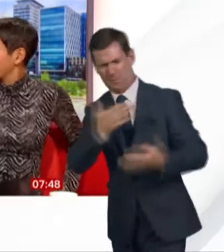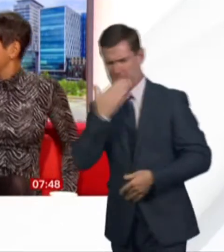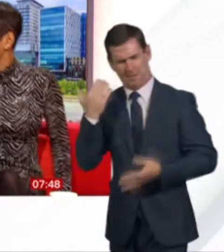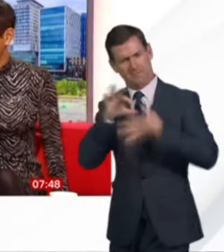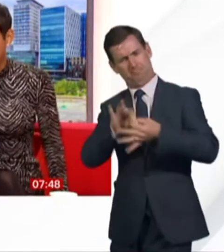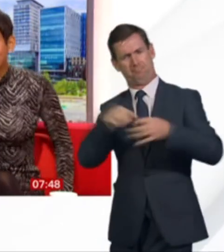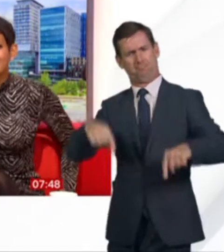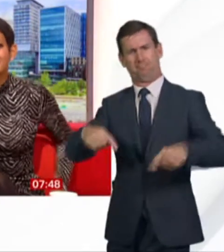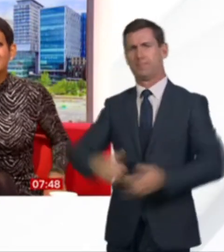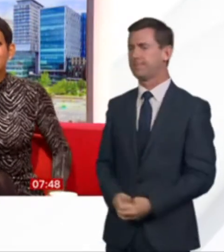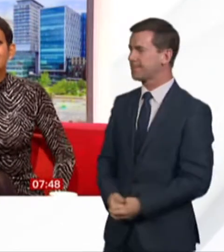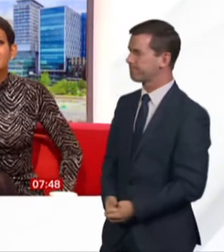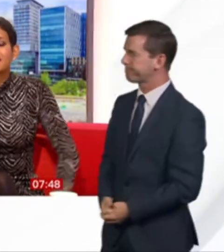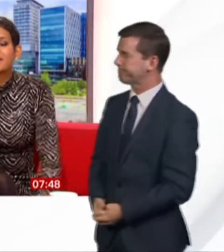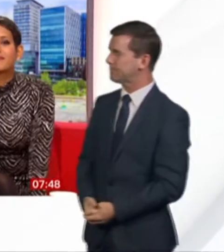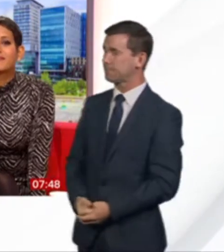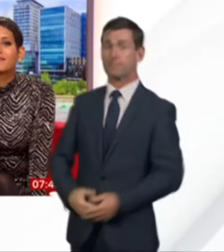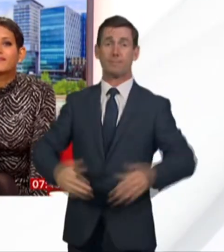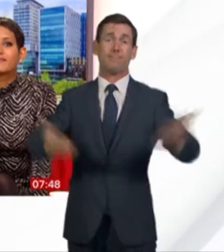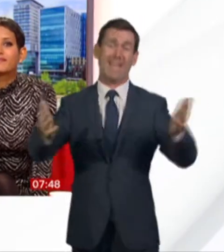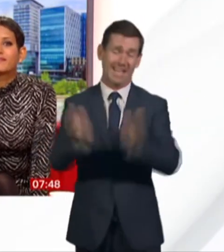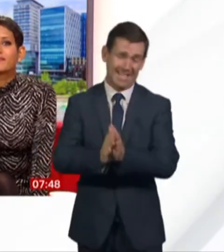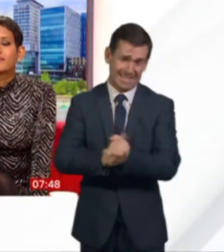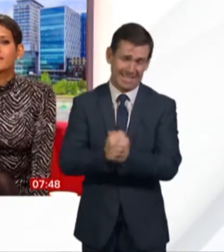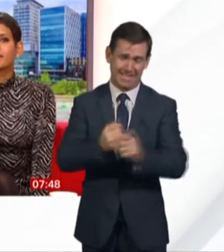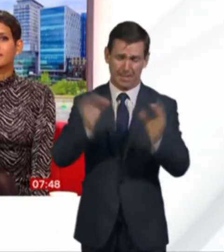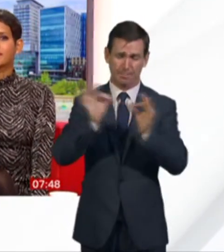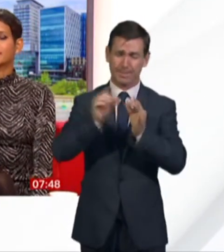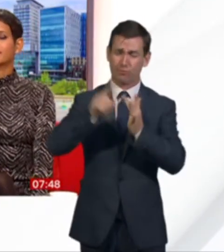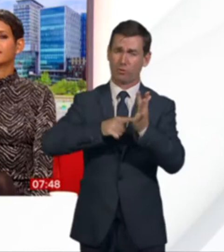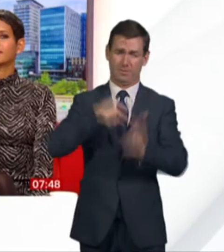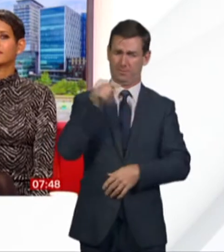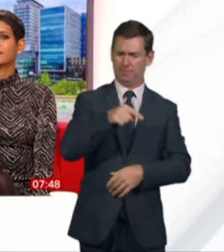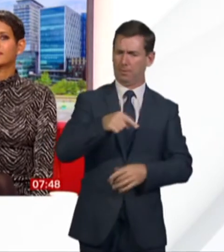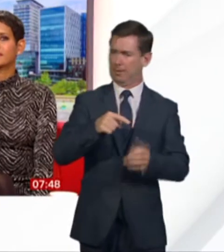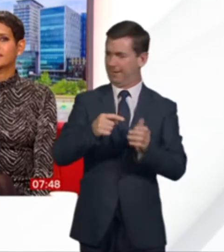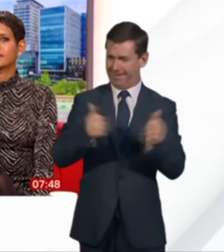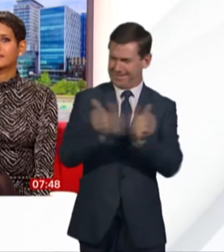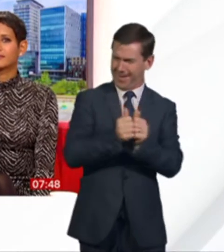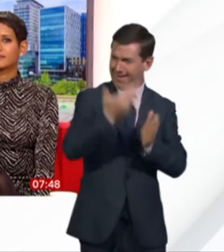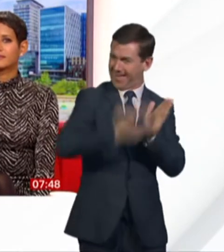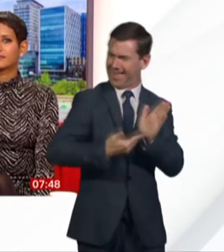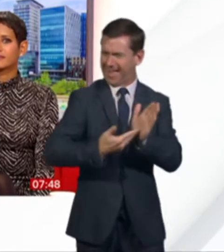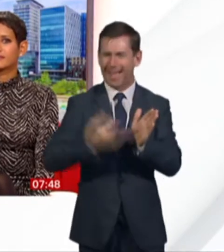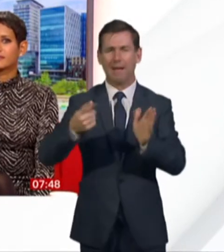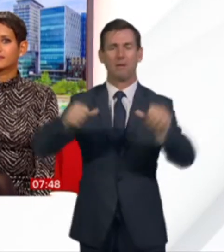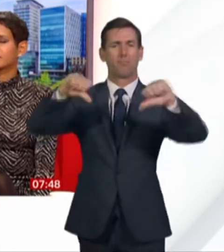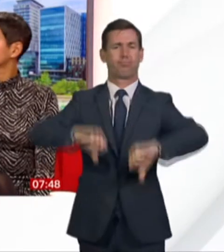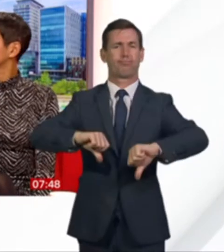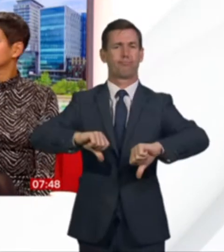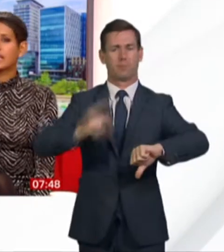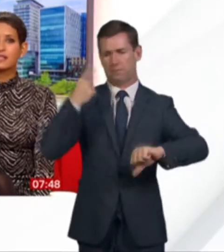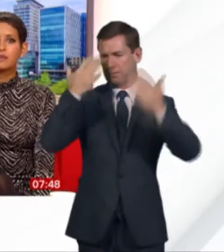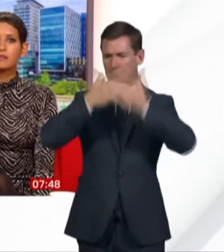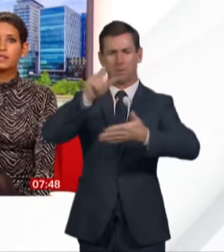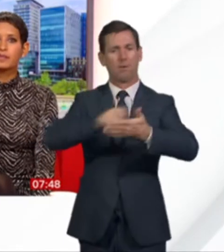It's 12 minutes to 8. Now, Boris Johnson's Brexit deal is, for now, on hold after MPs rejected his plan to fast-track it through Parliament in just